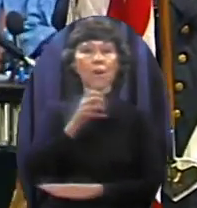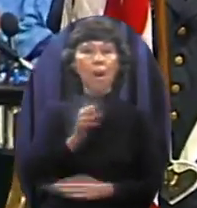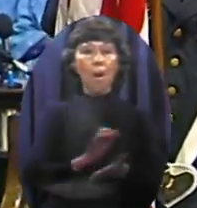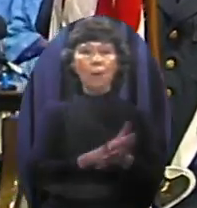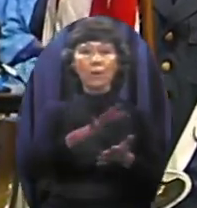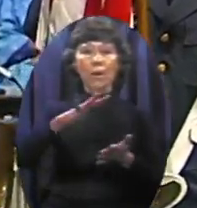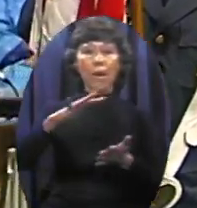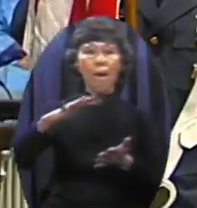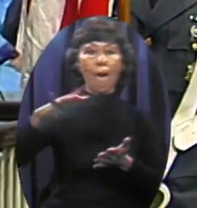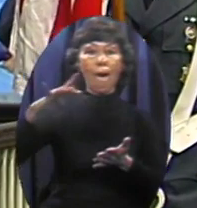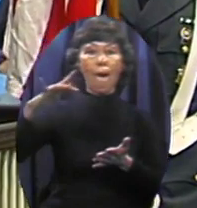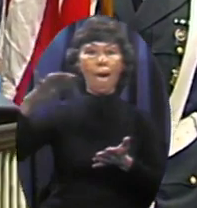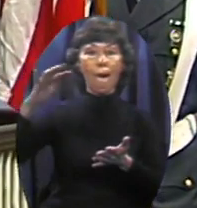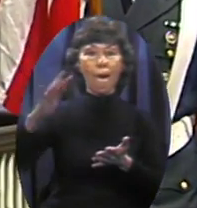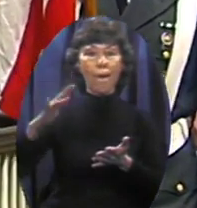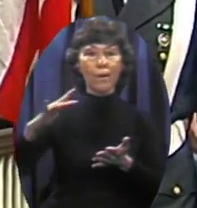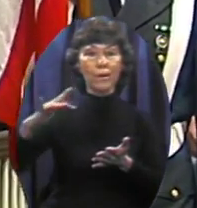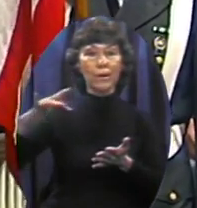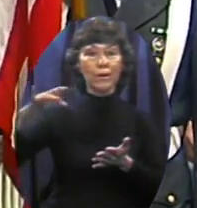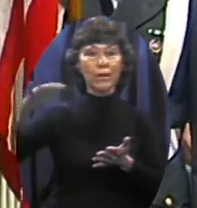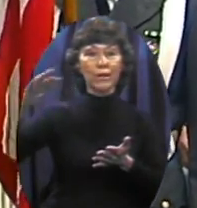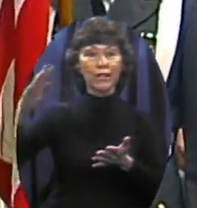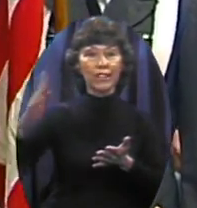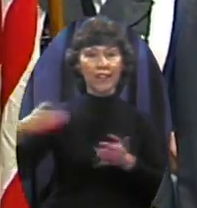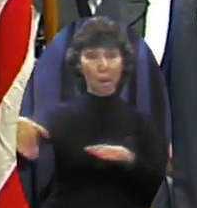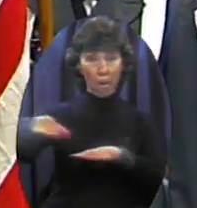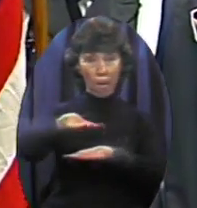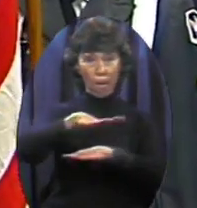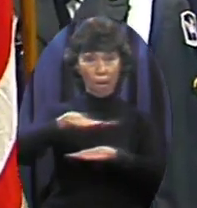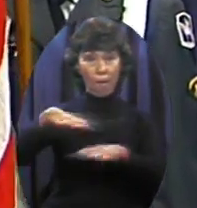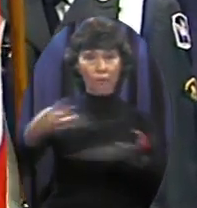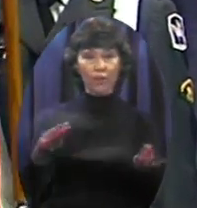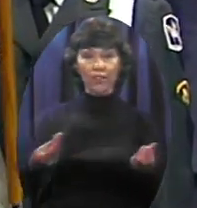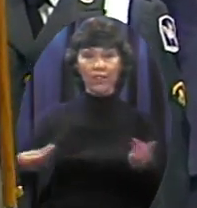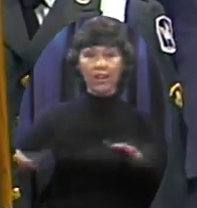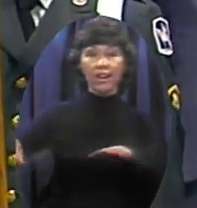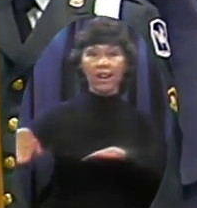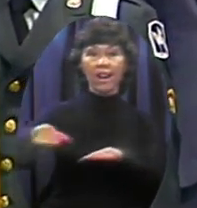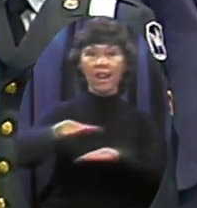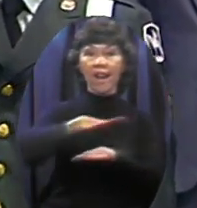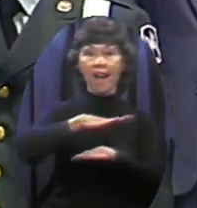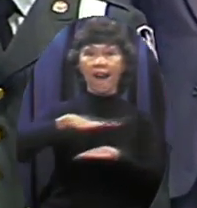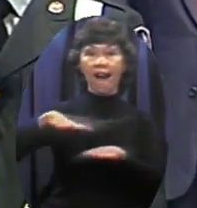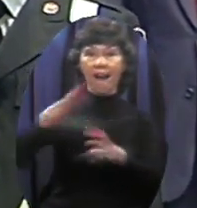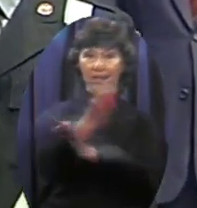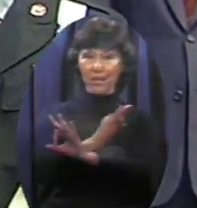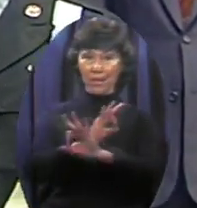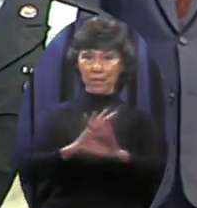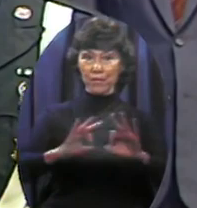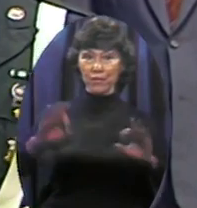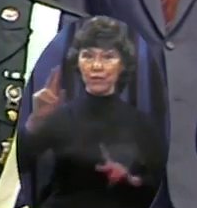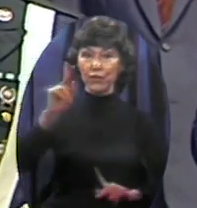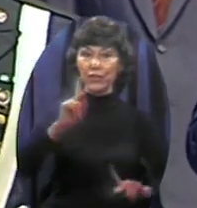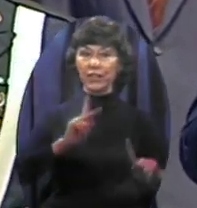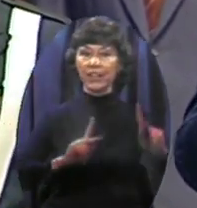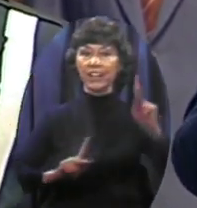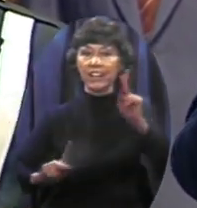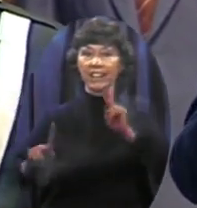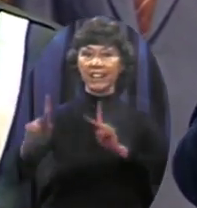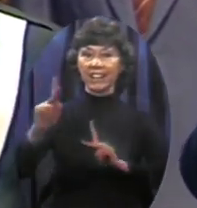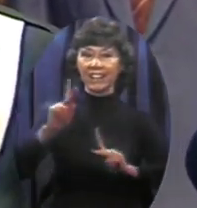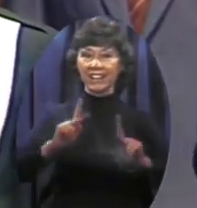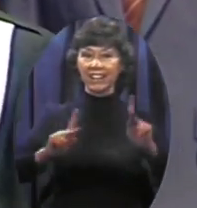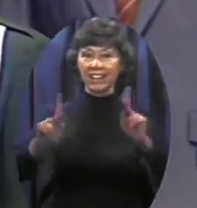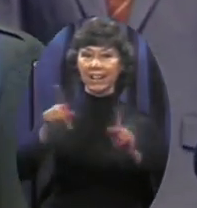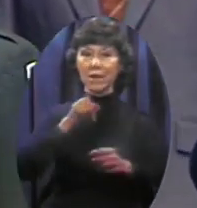glory ¶ ¶ Over the land of the free ¶ ¶